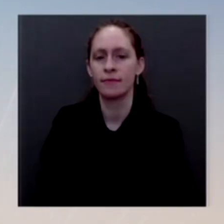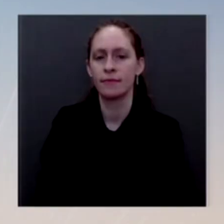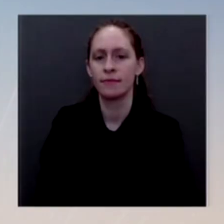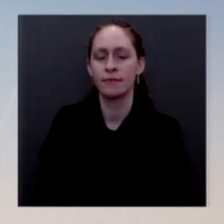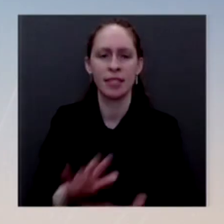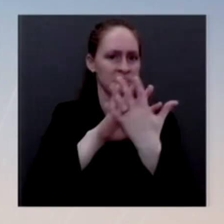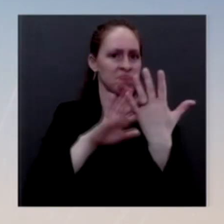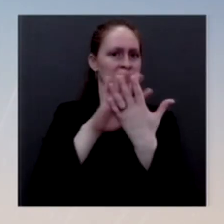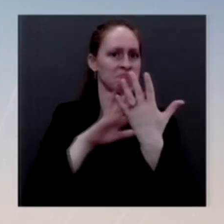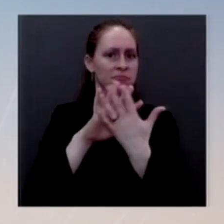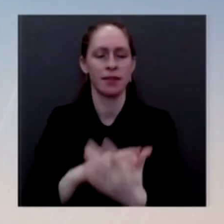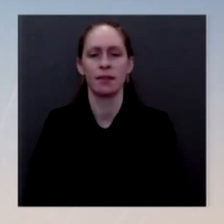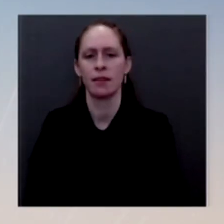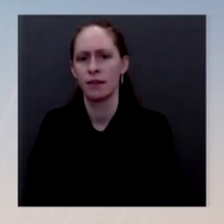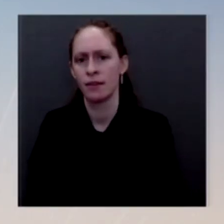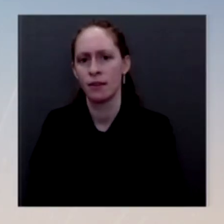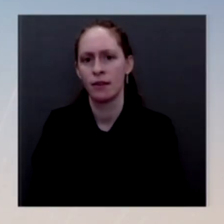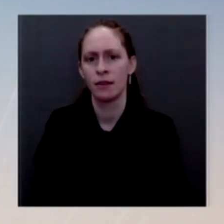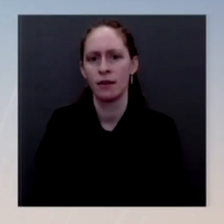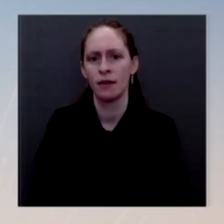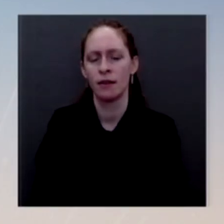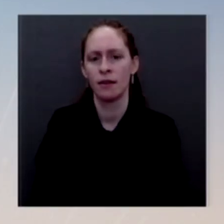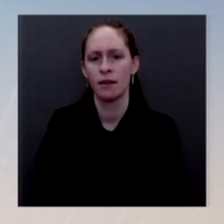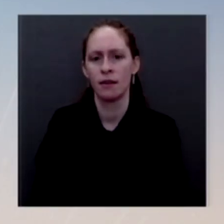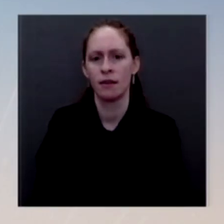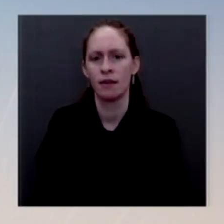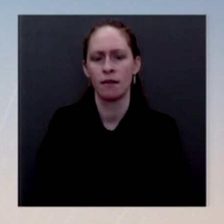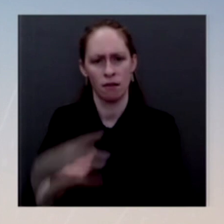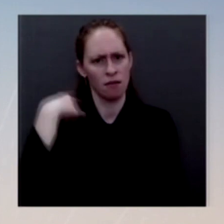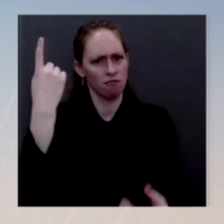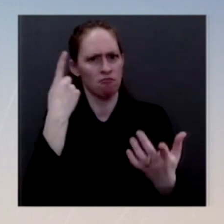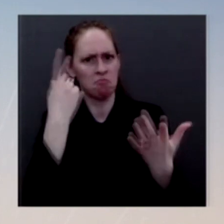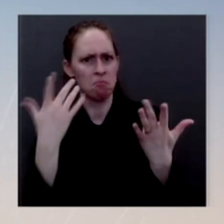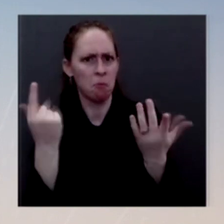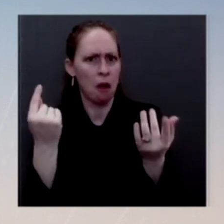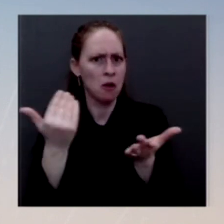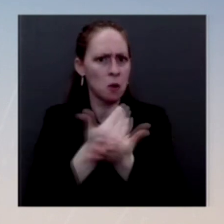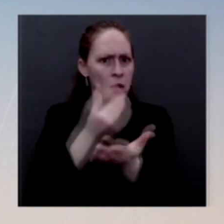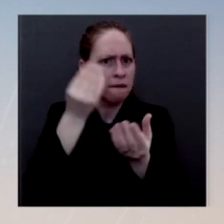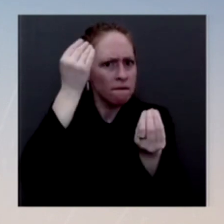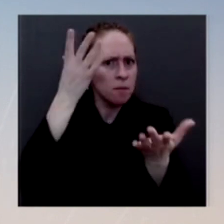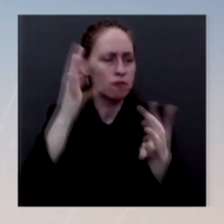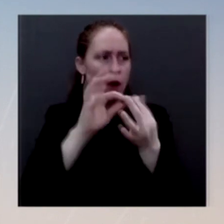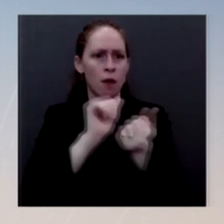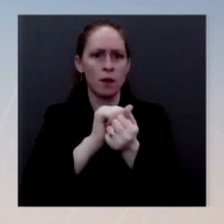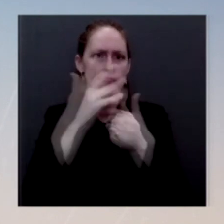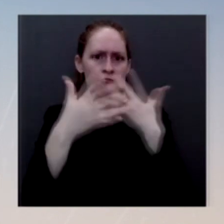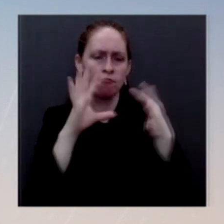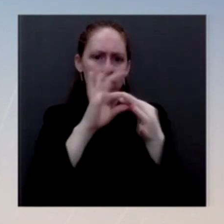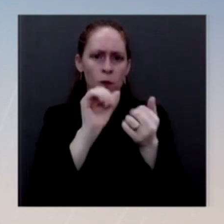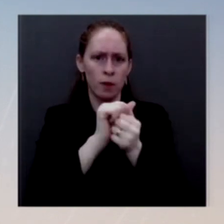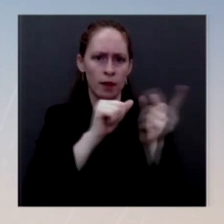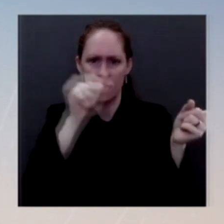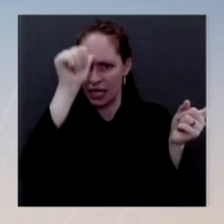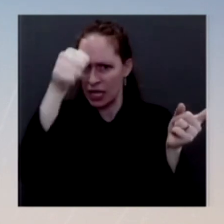Back in September, the President hosted President Modi at the White House, and their meeting was about launching a new chapter in the history of the U.S.-India